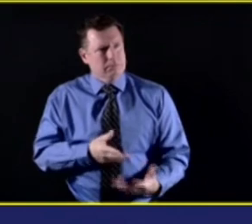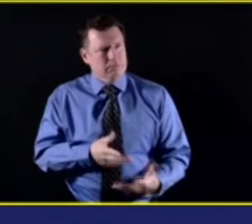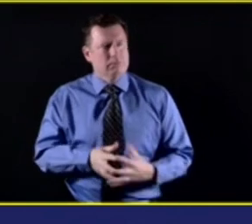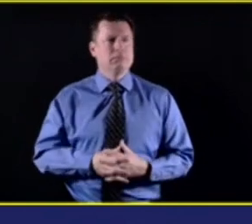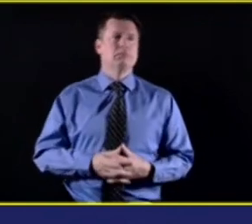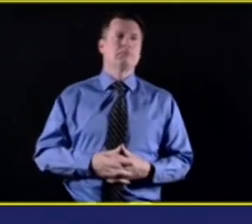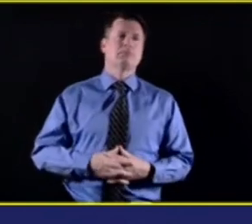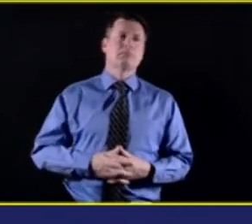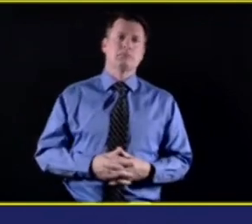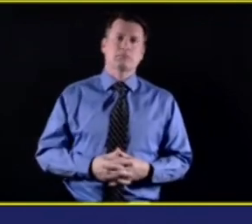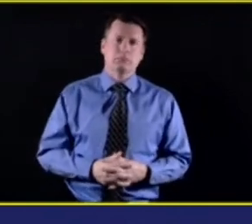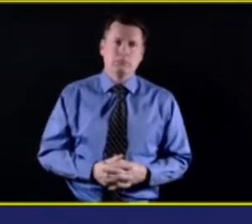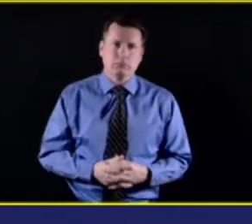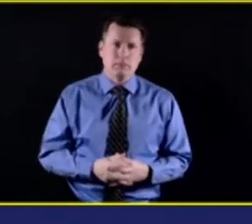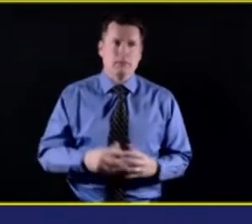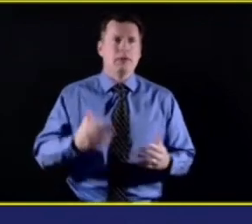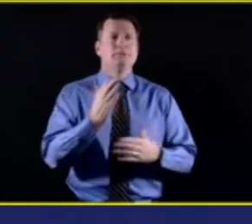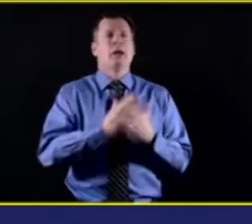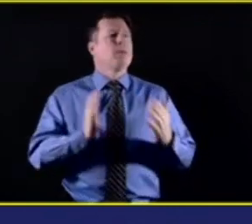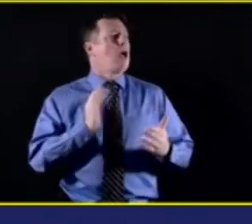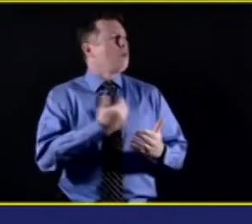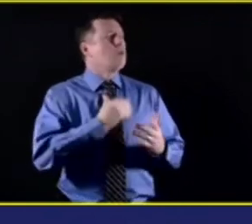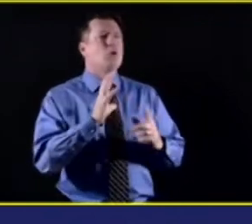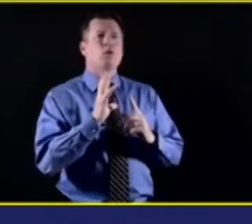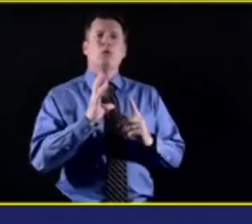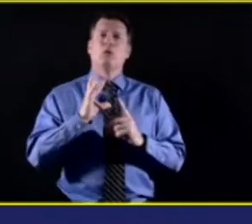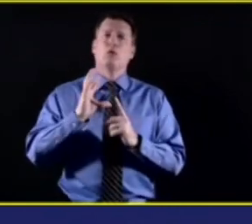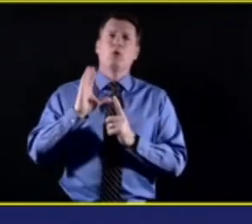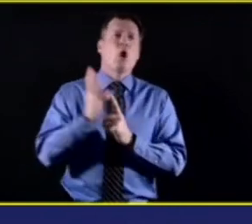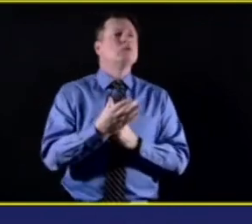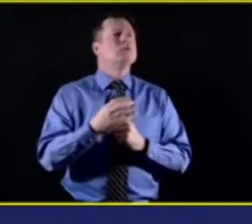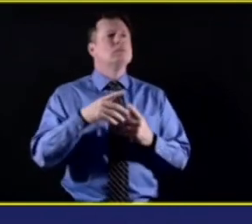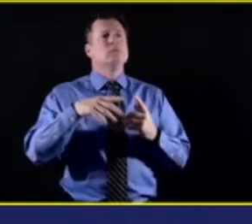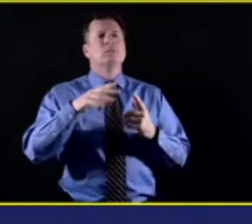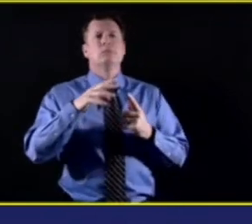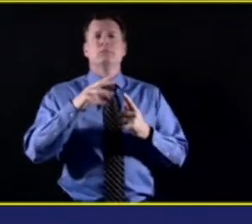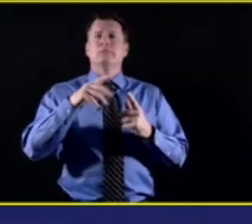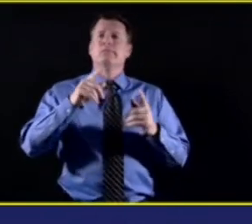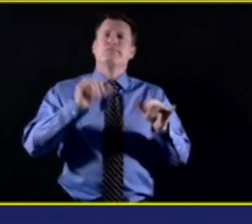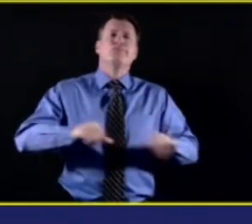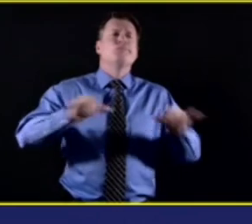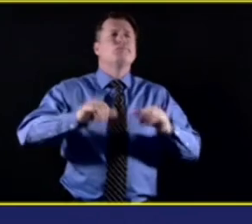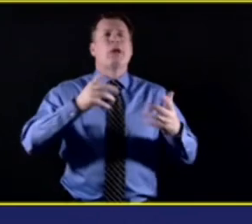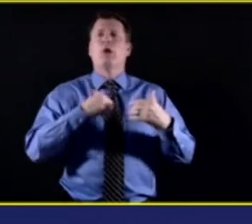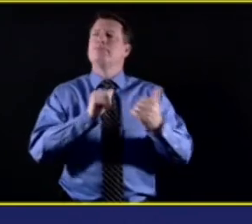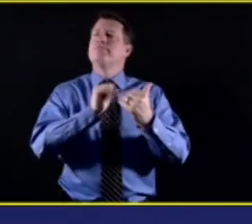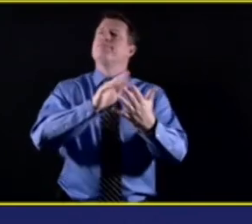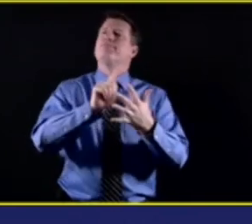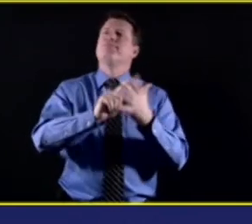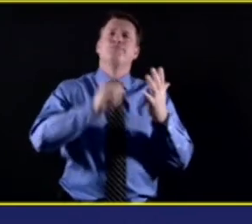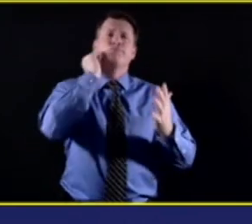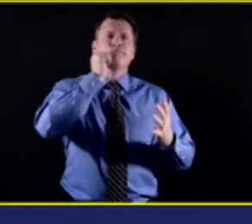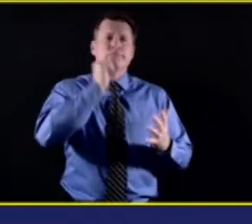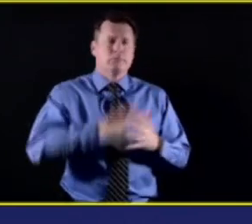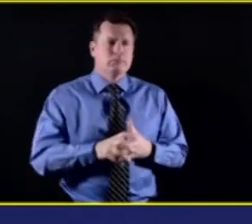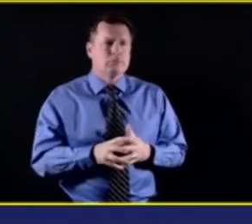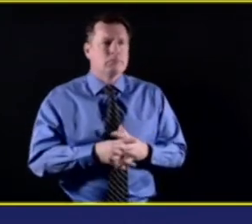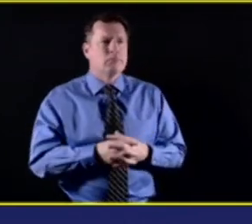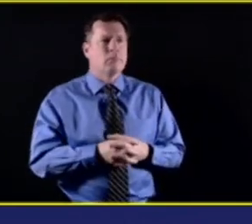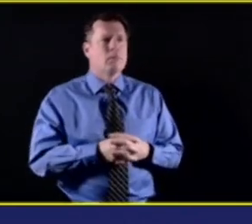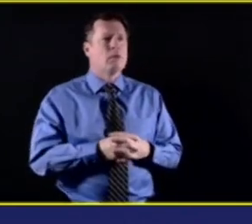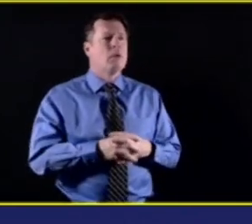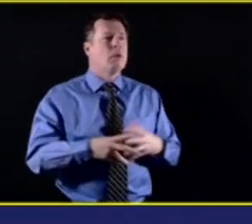out to those communities to make sure that they are aware and that this is something that is available to them and a cultural